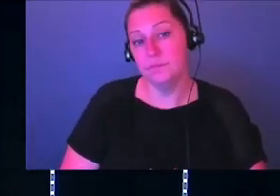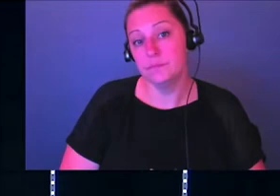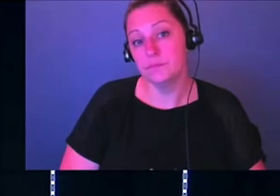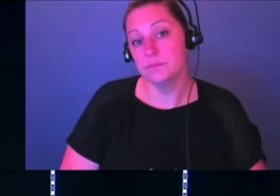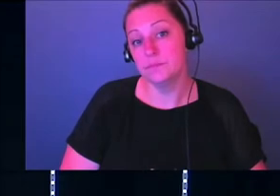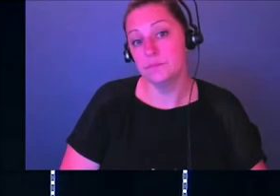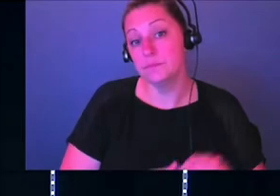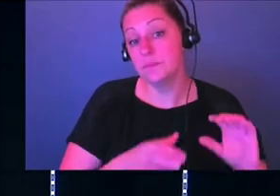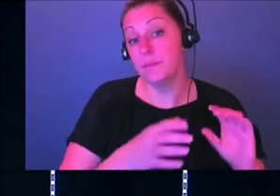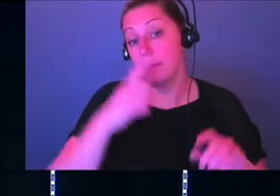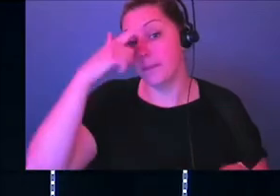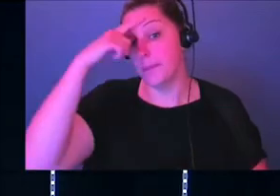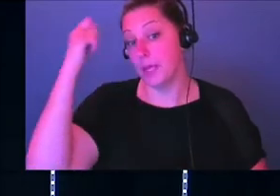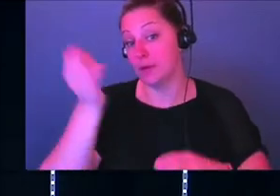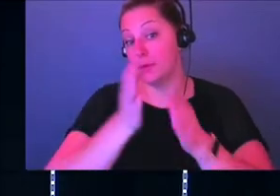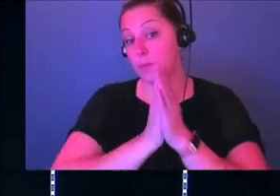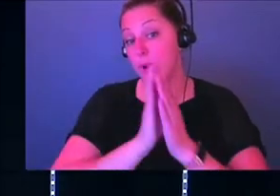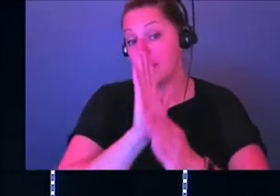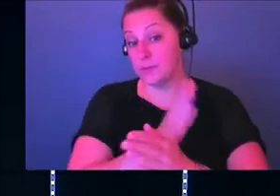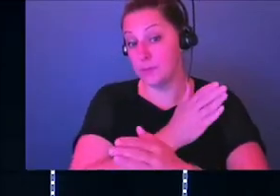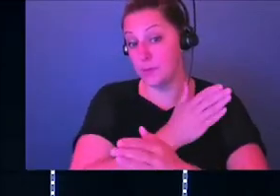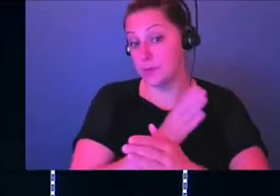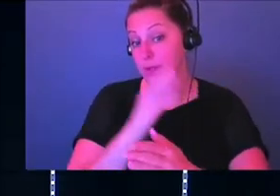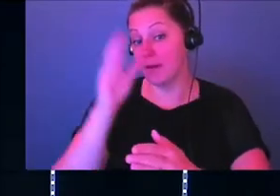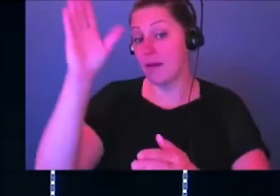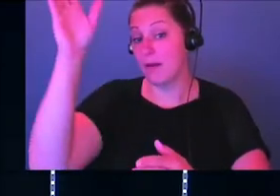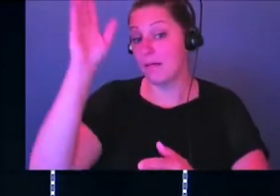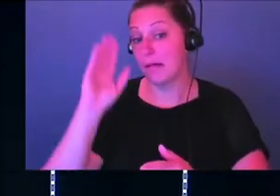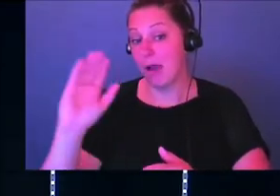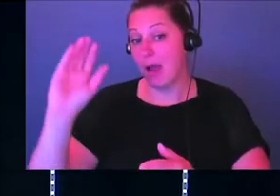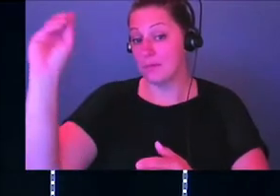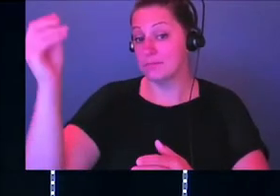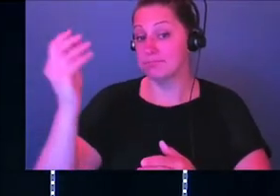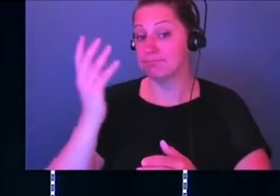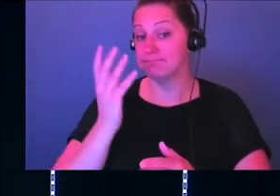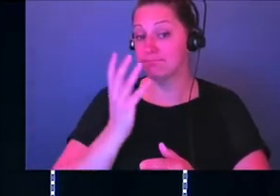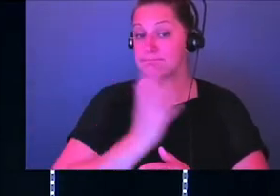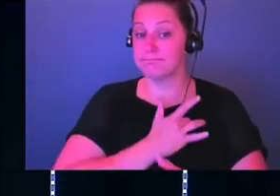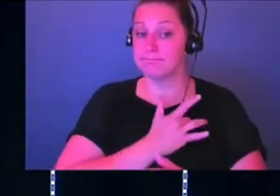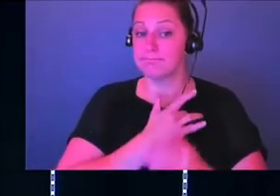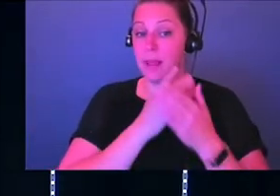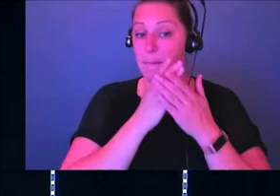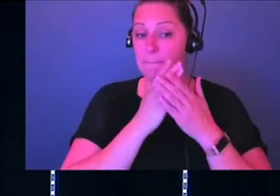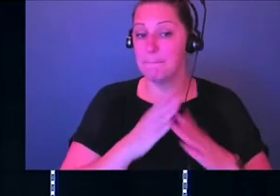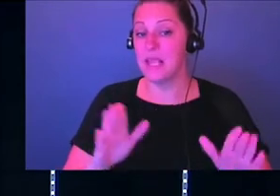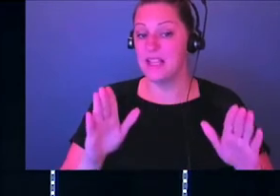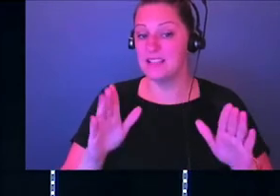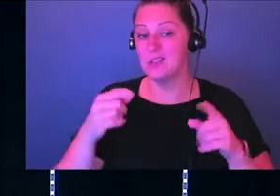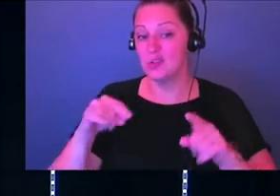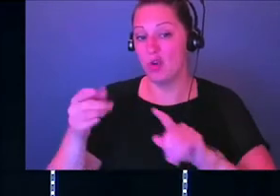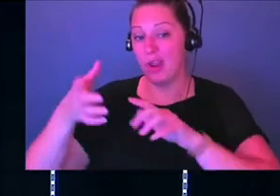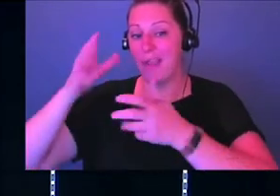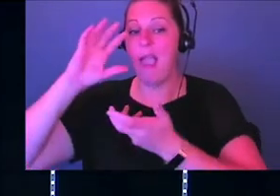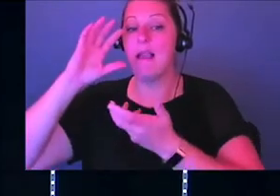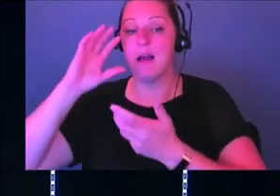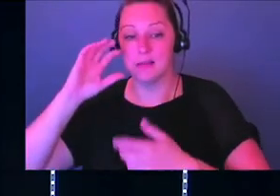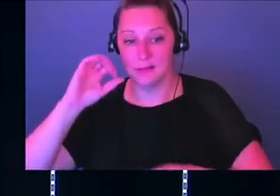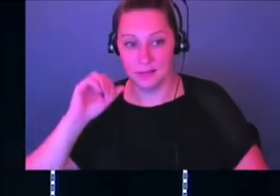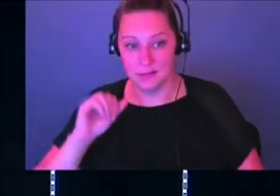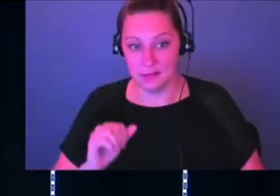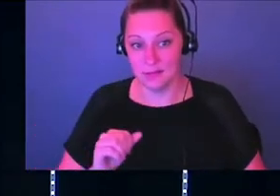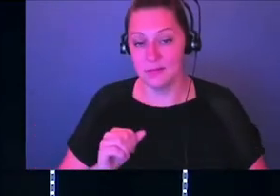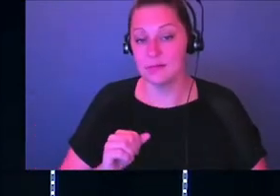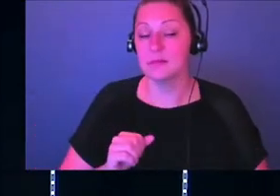praise music, God can bring peace to our chaos. Okay. Through praise